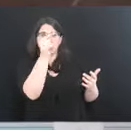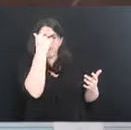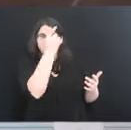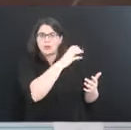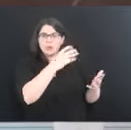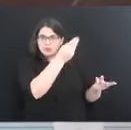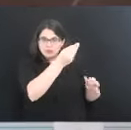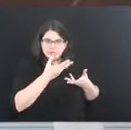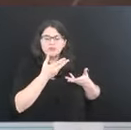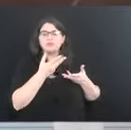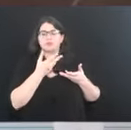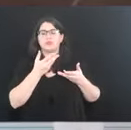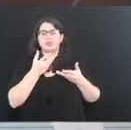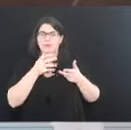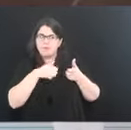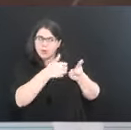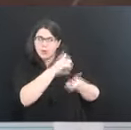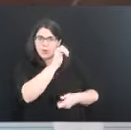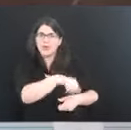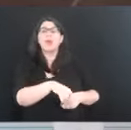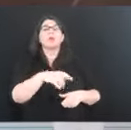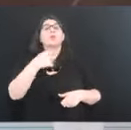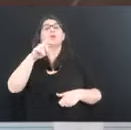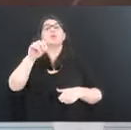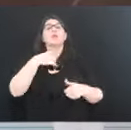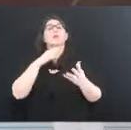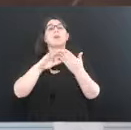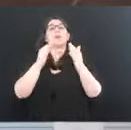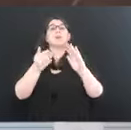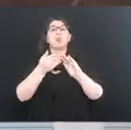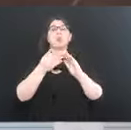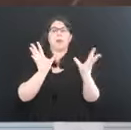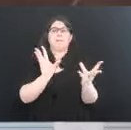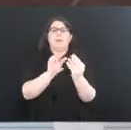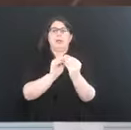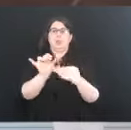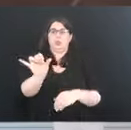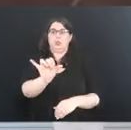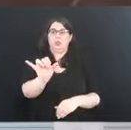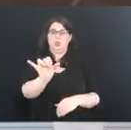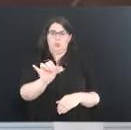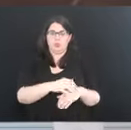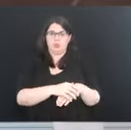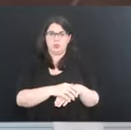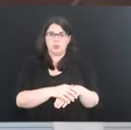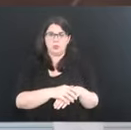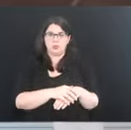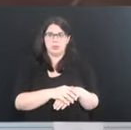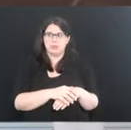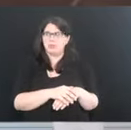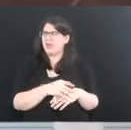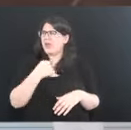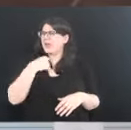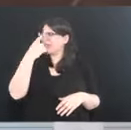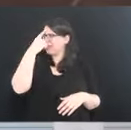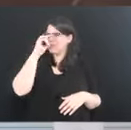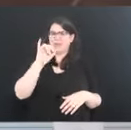also community meetings taking place that will cover, I believe, 15 or 16